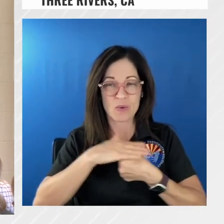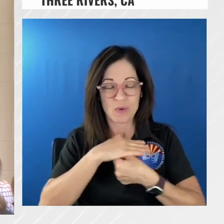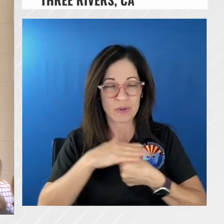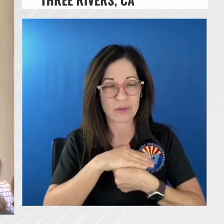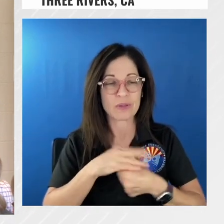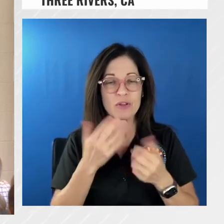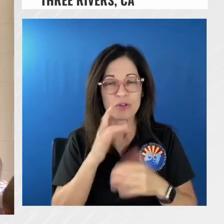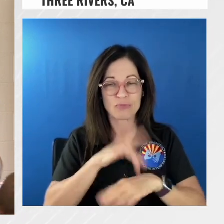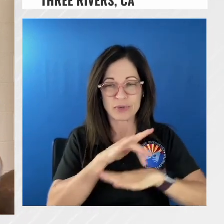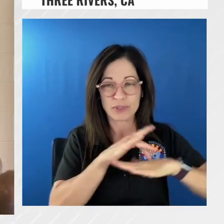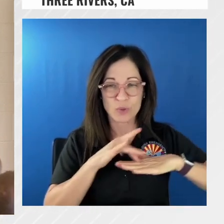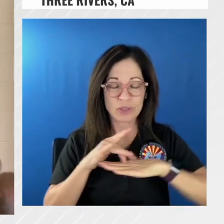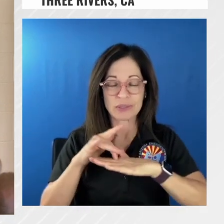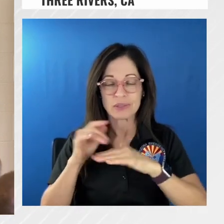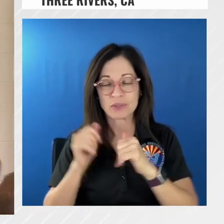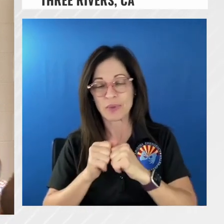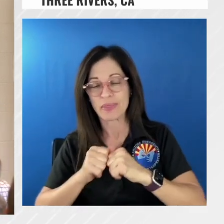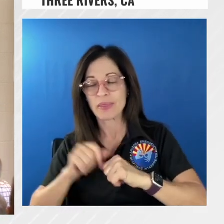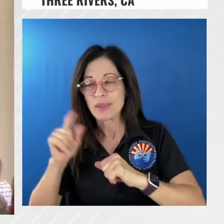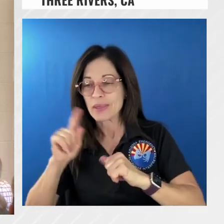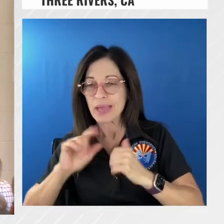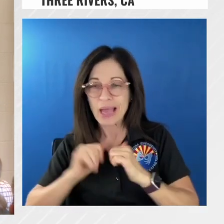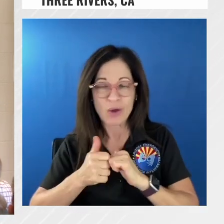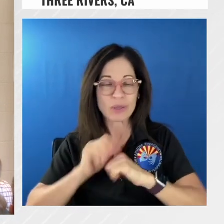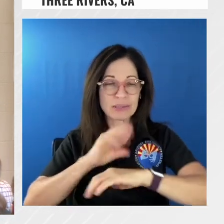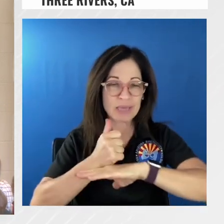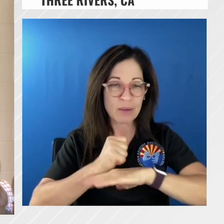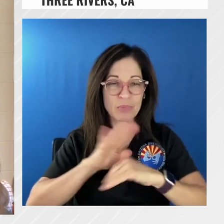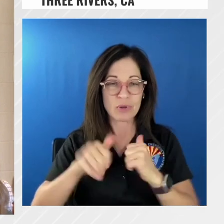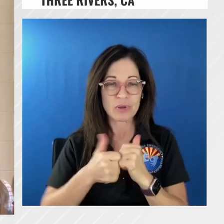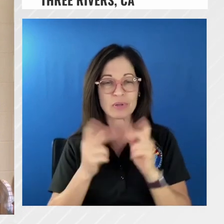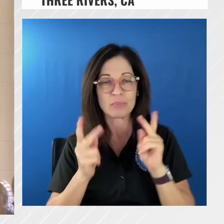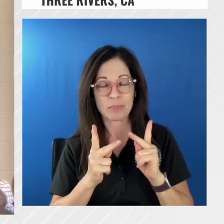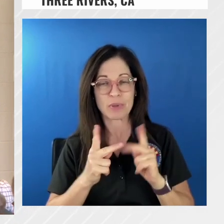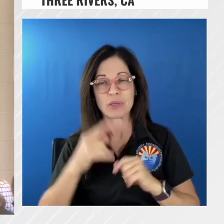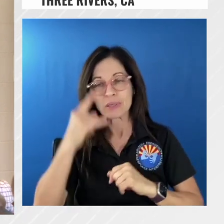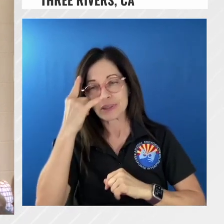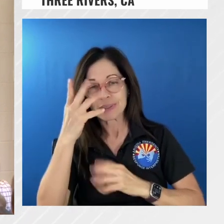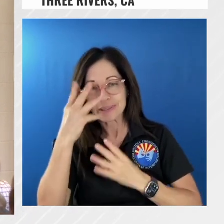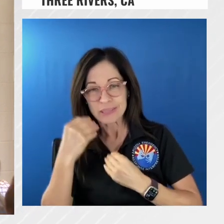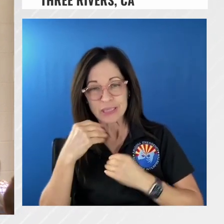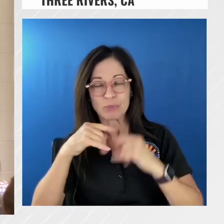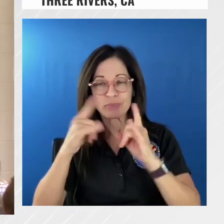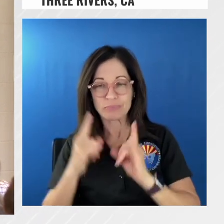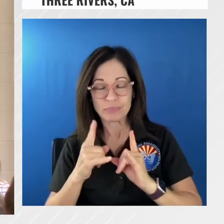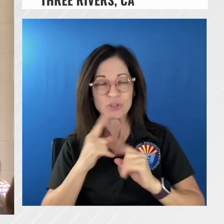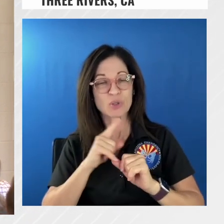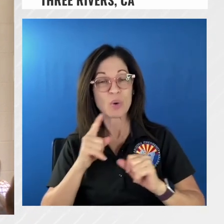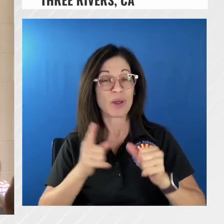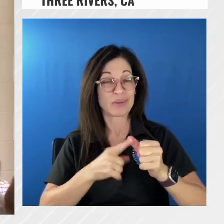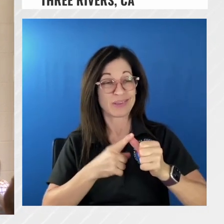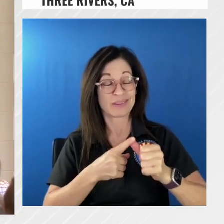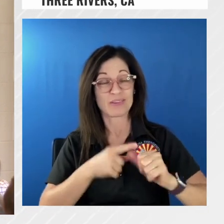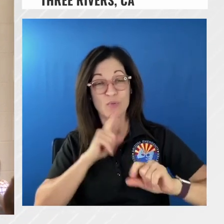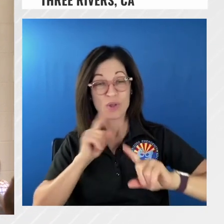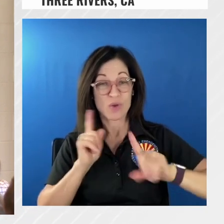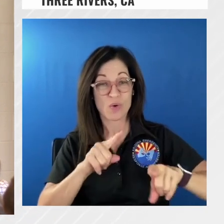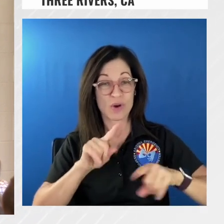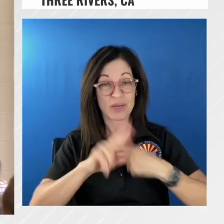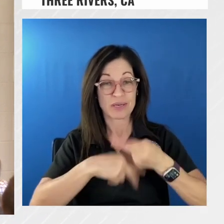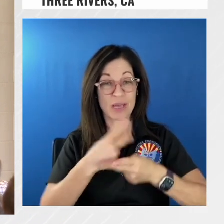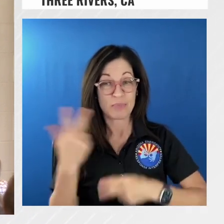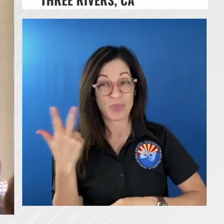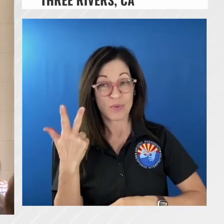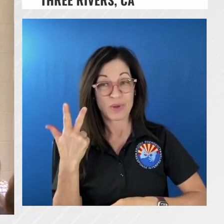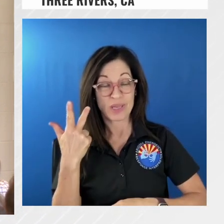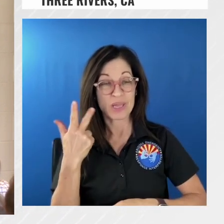logistics and sleeping and all that other stuff we initially ordered a type 3 incident management organization and then uh within